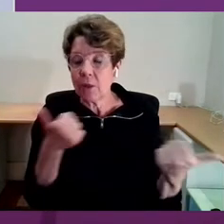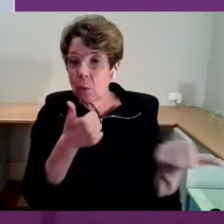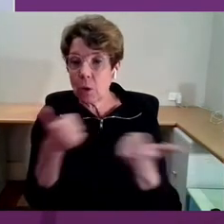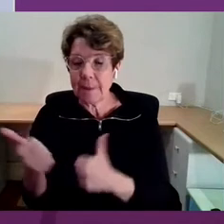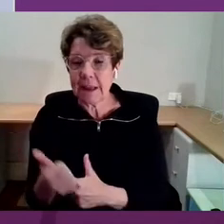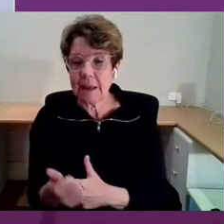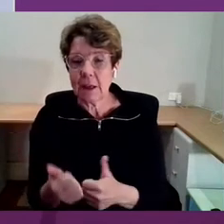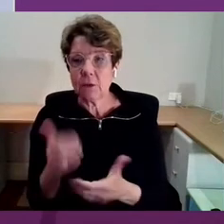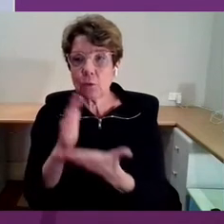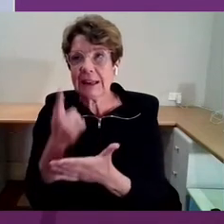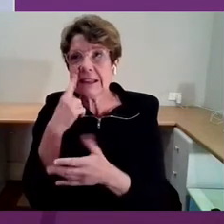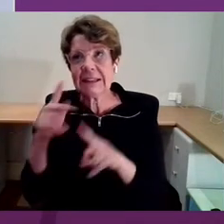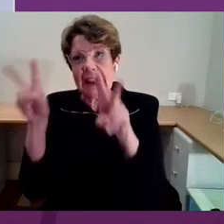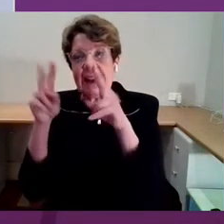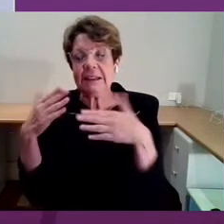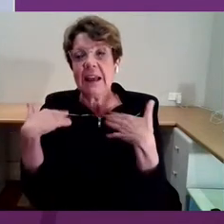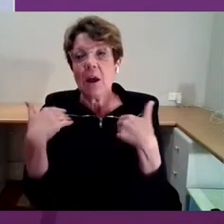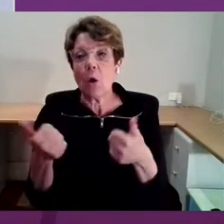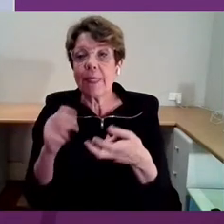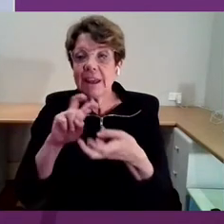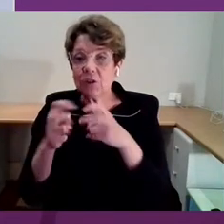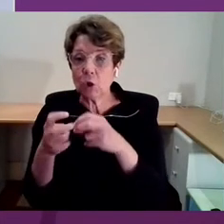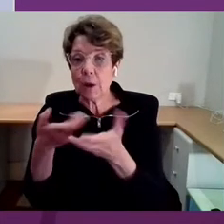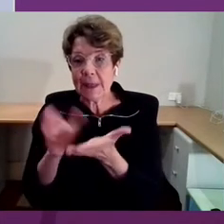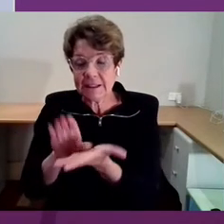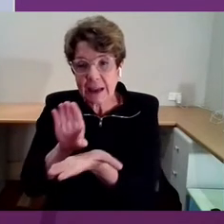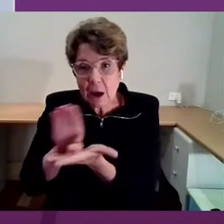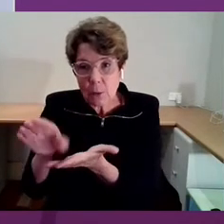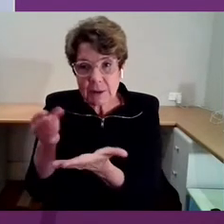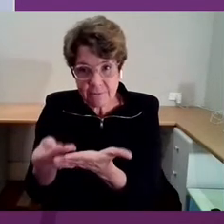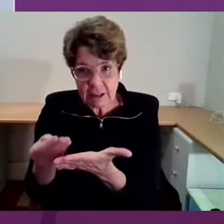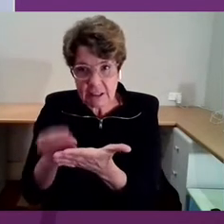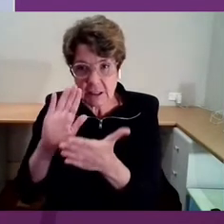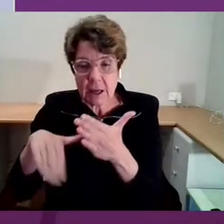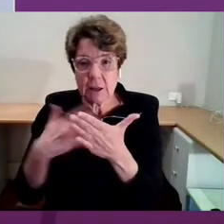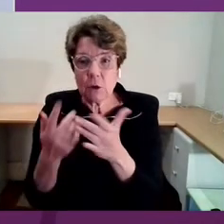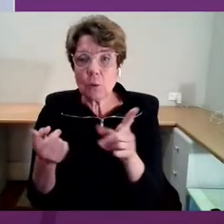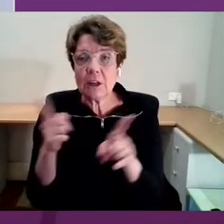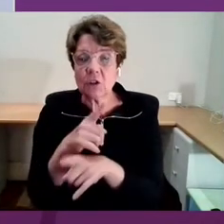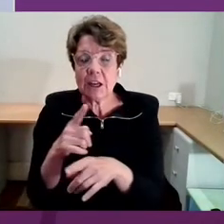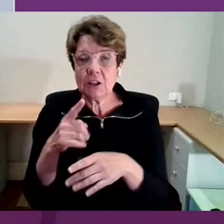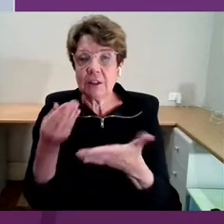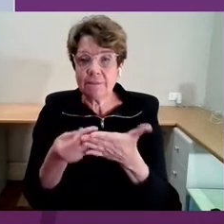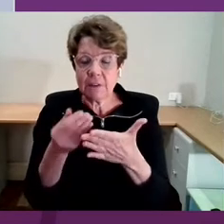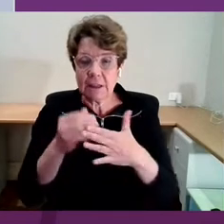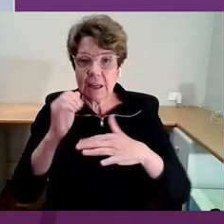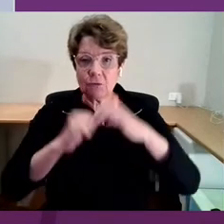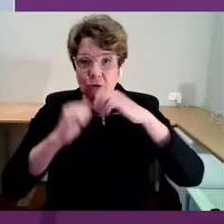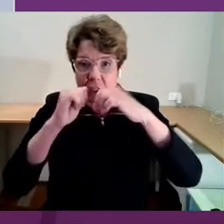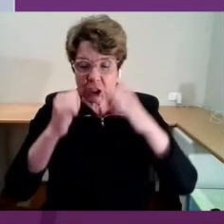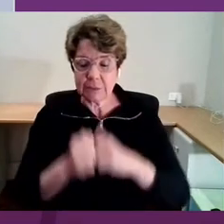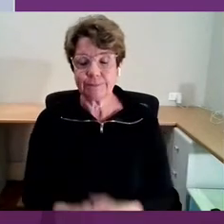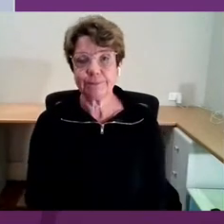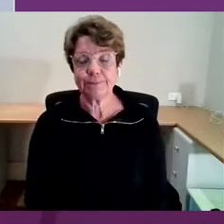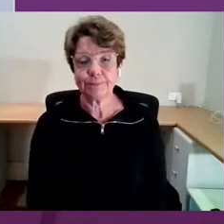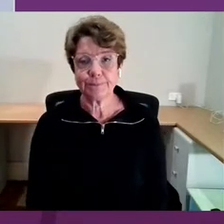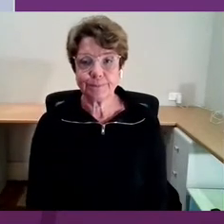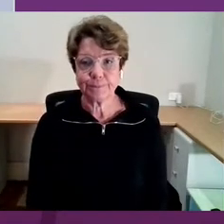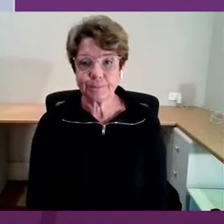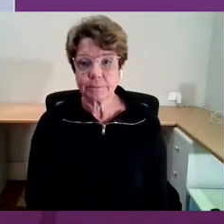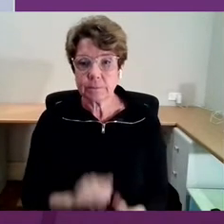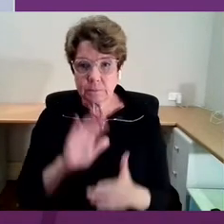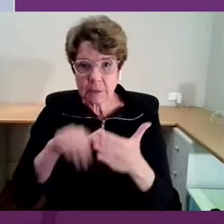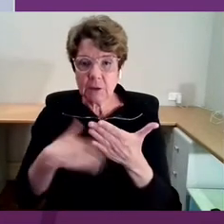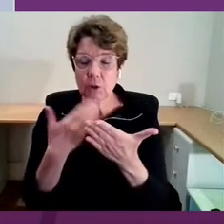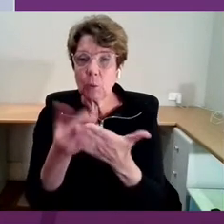health issue, and that's how it's funded. And until we change that funding structure, until we really fund wellbeing and